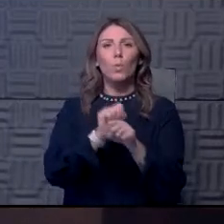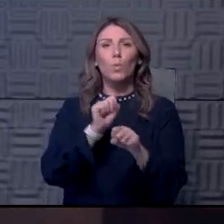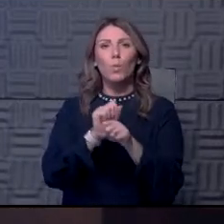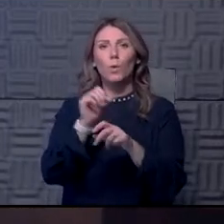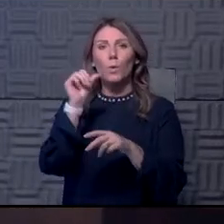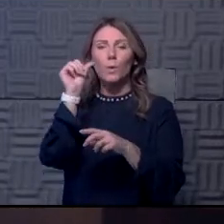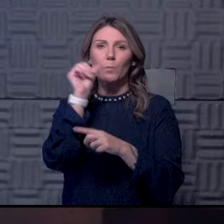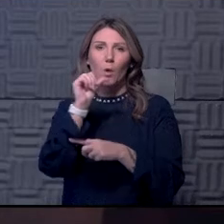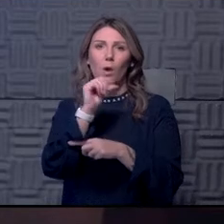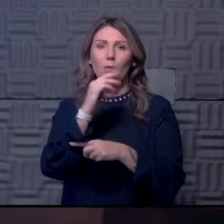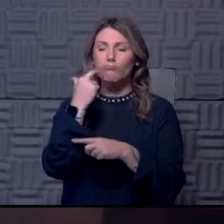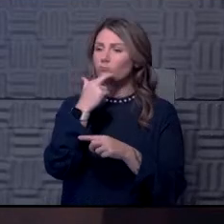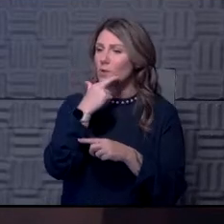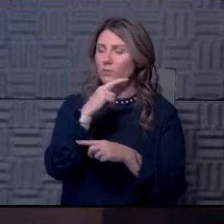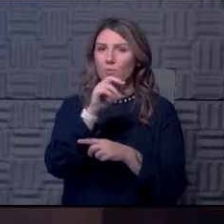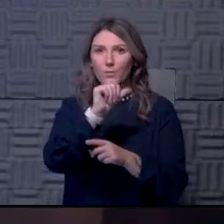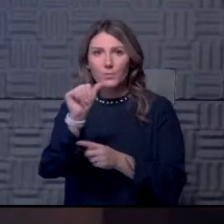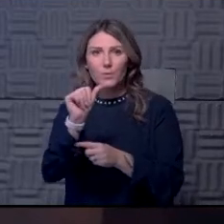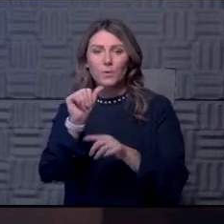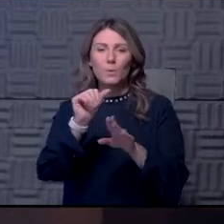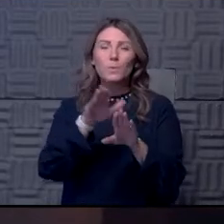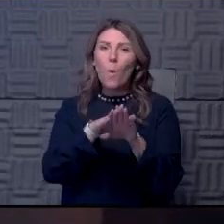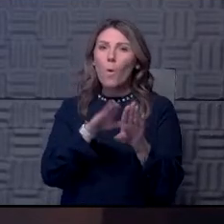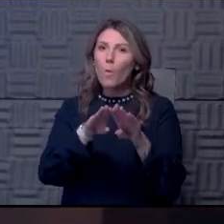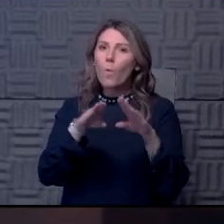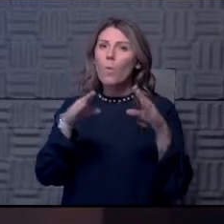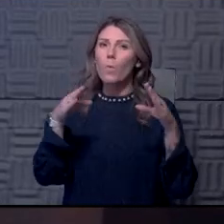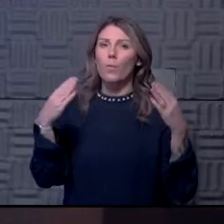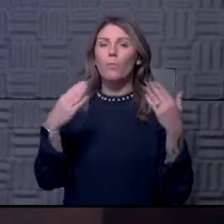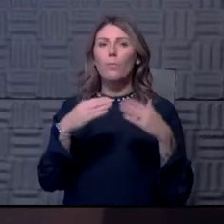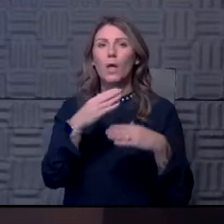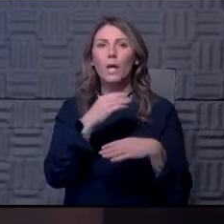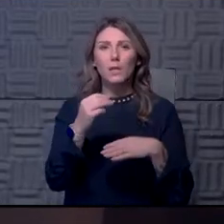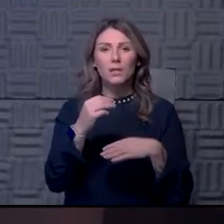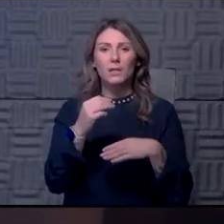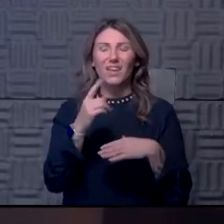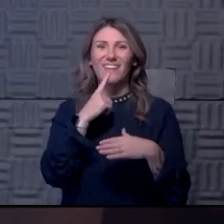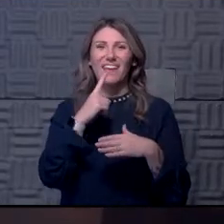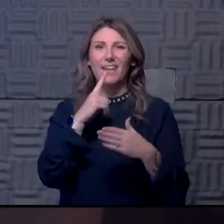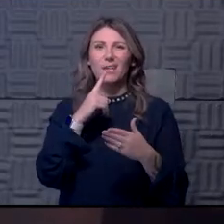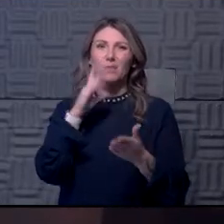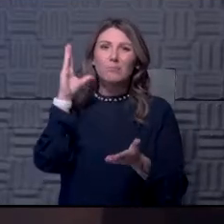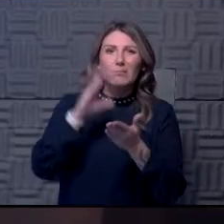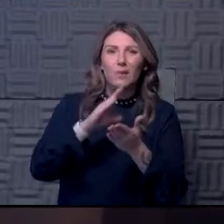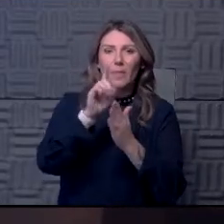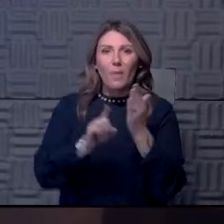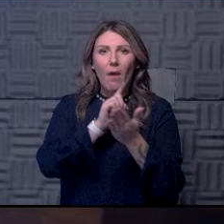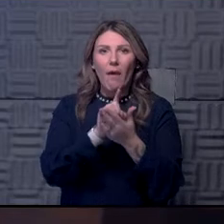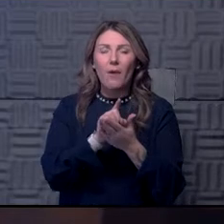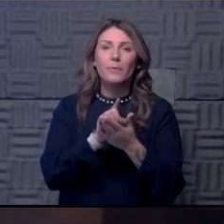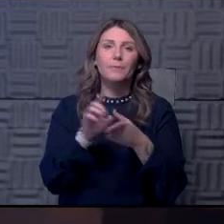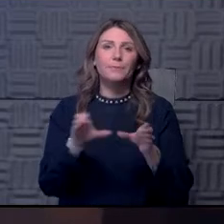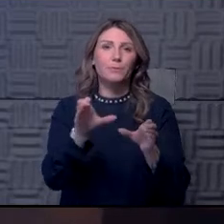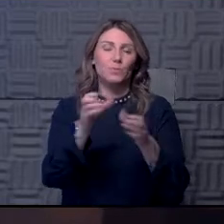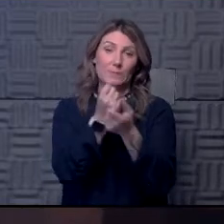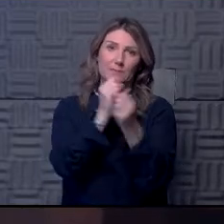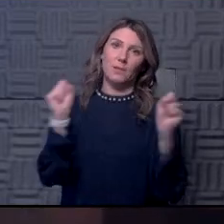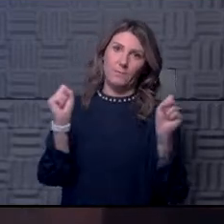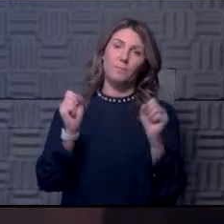Association to slowly open back up and prolong the hours so we can do that safely